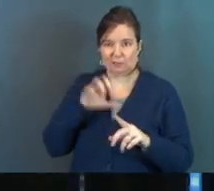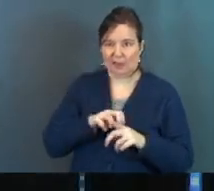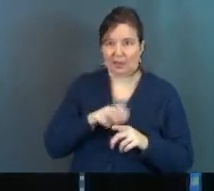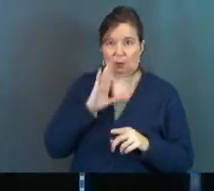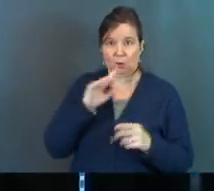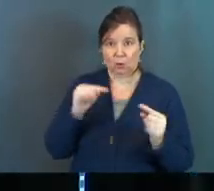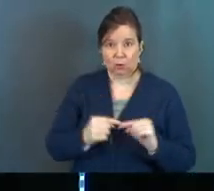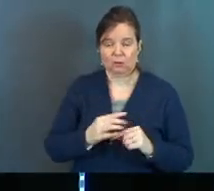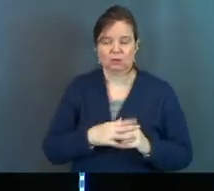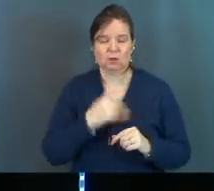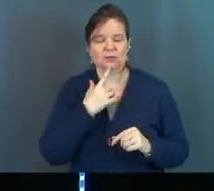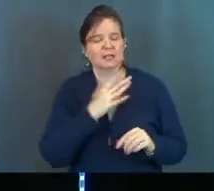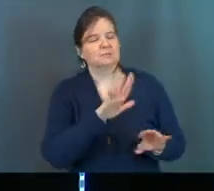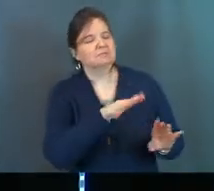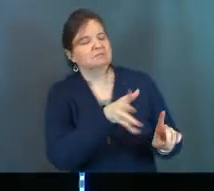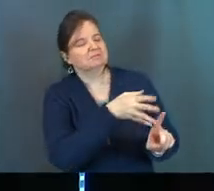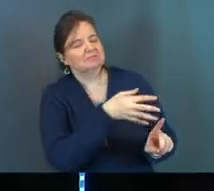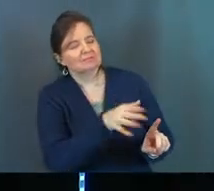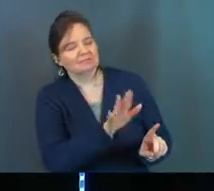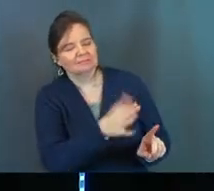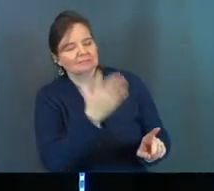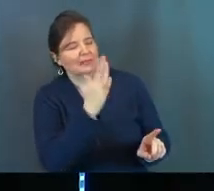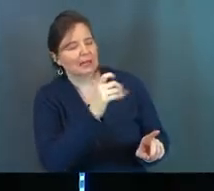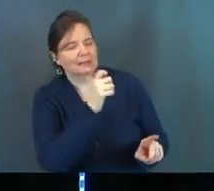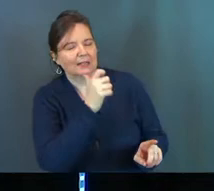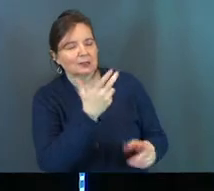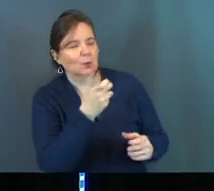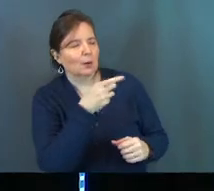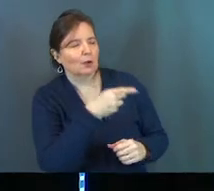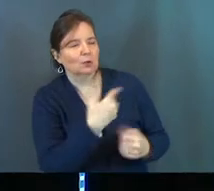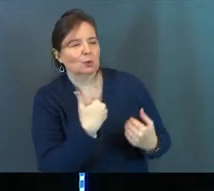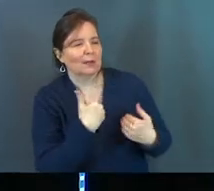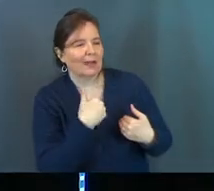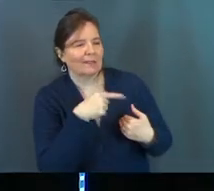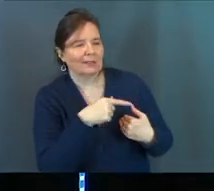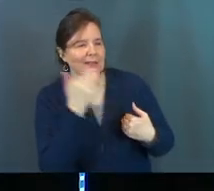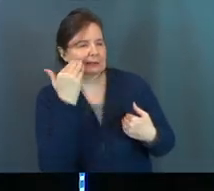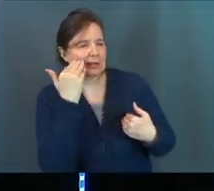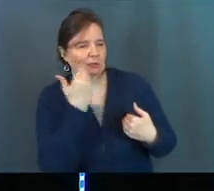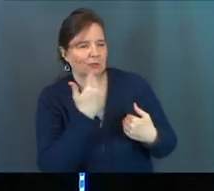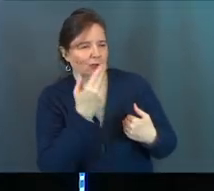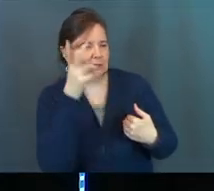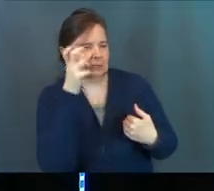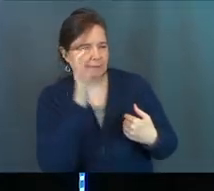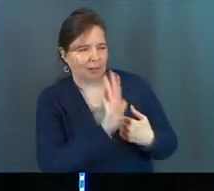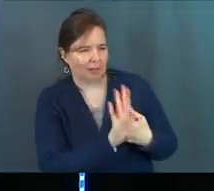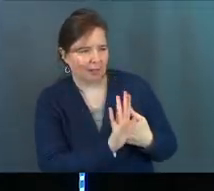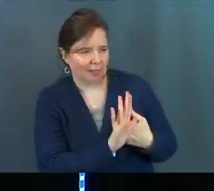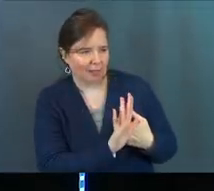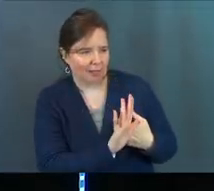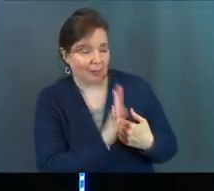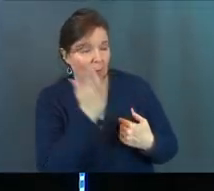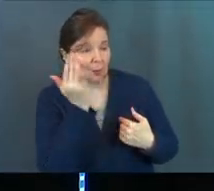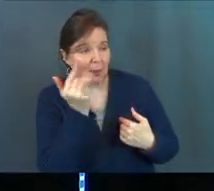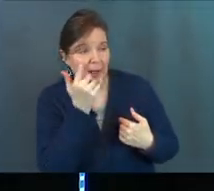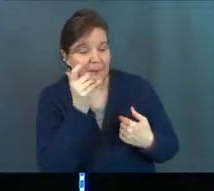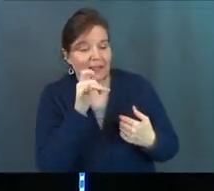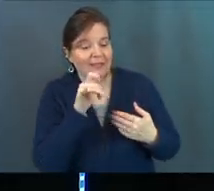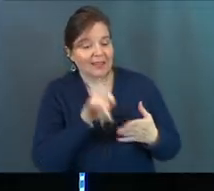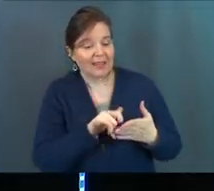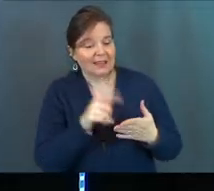What he says to her is he comes and says, God doesn't want you to have this knowledge of good and evil because